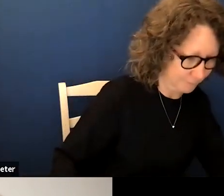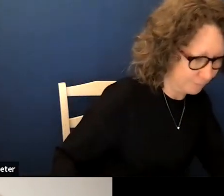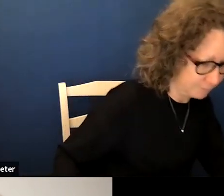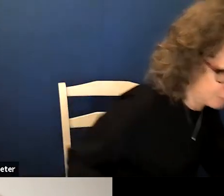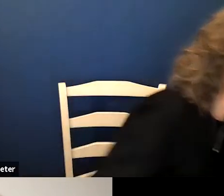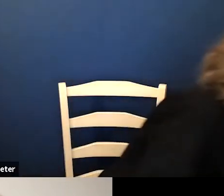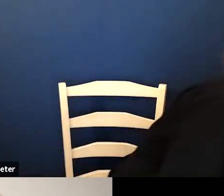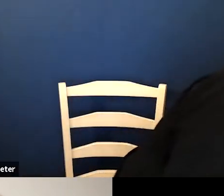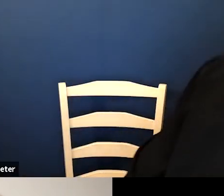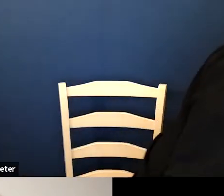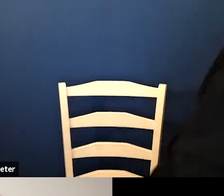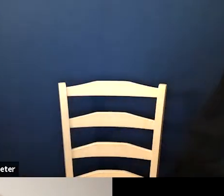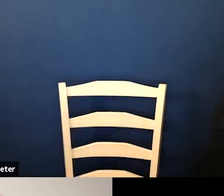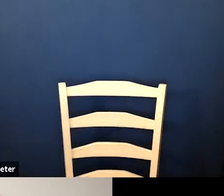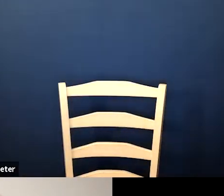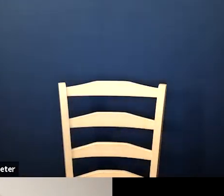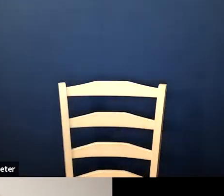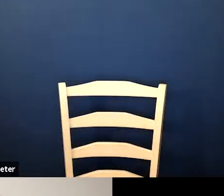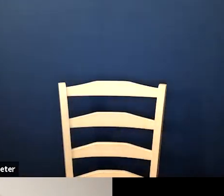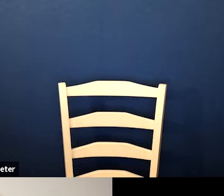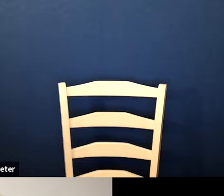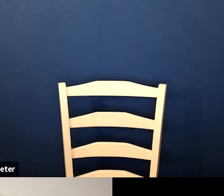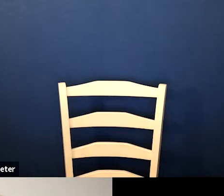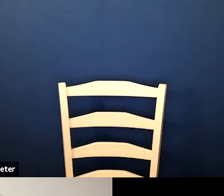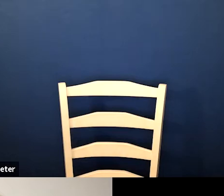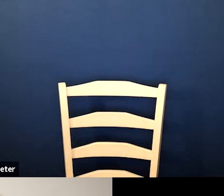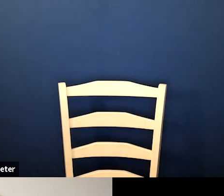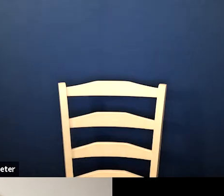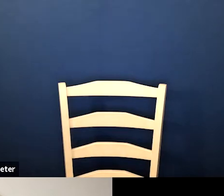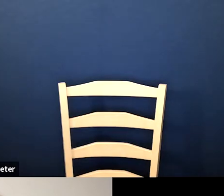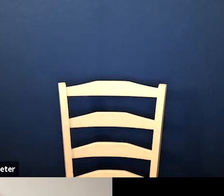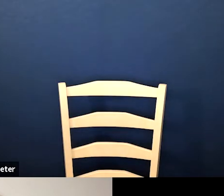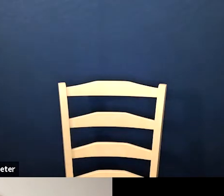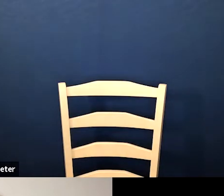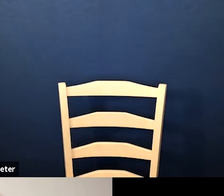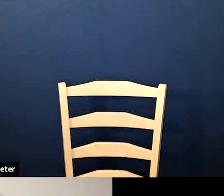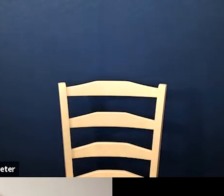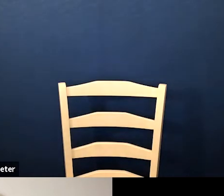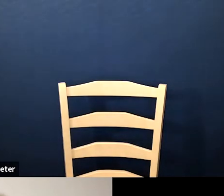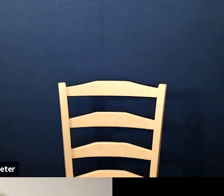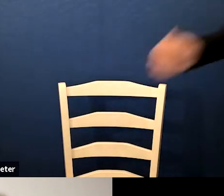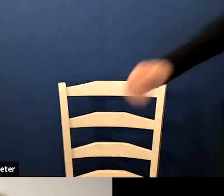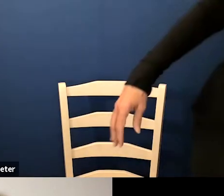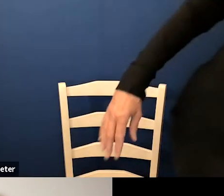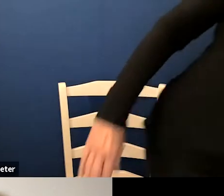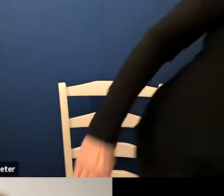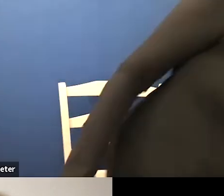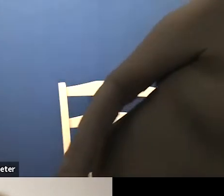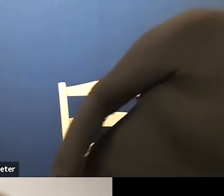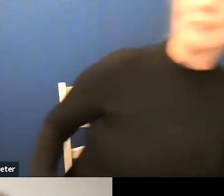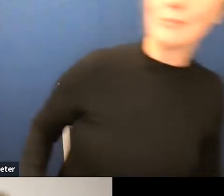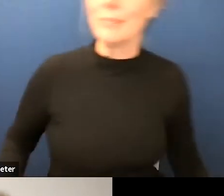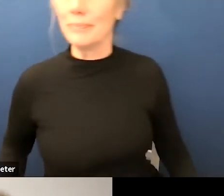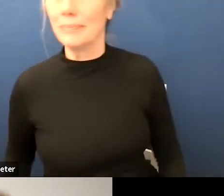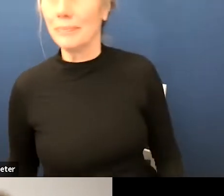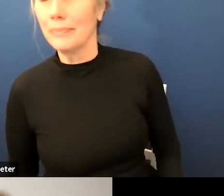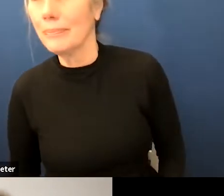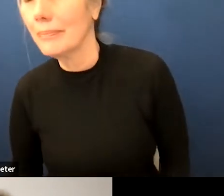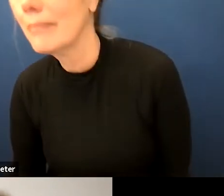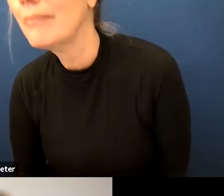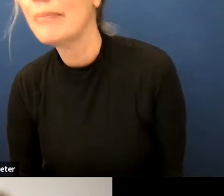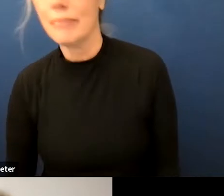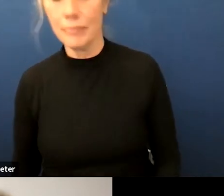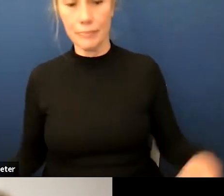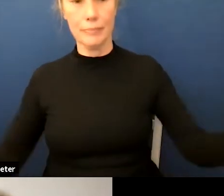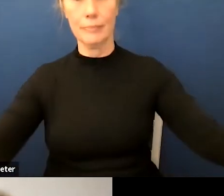now I'll open it for questions thank you the first thing that we will do uh first I would like to remind the board